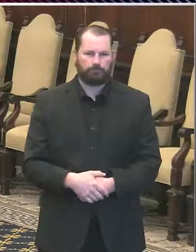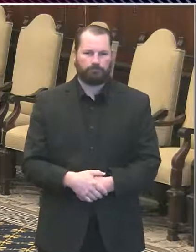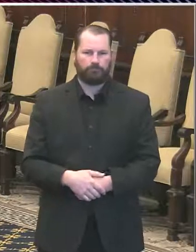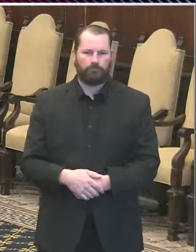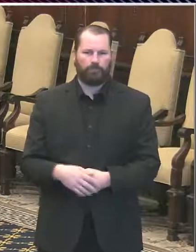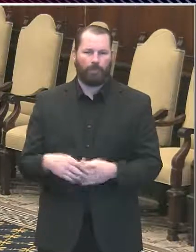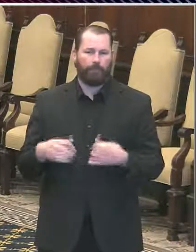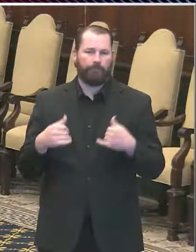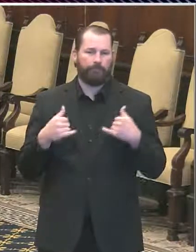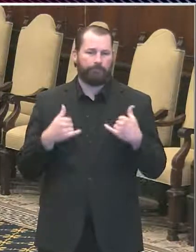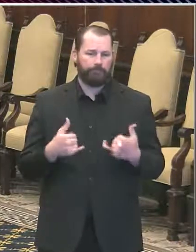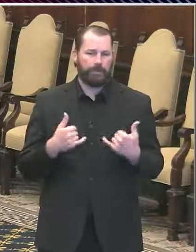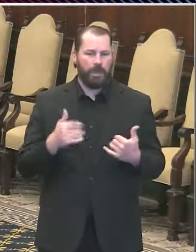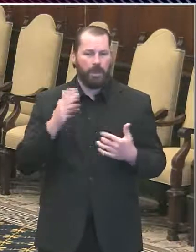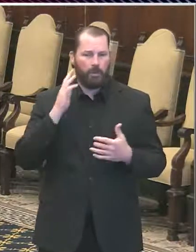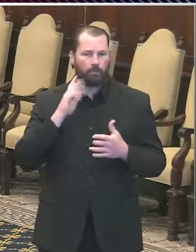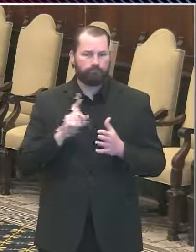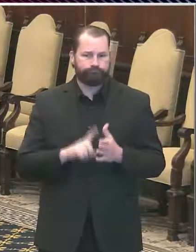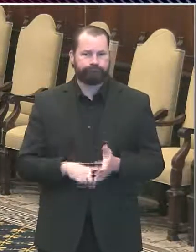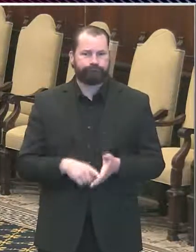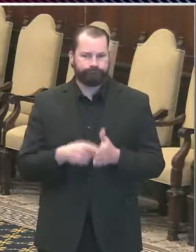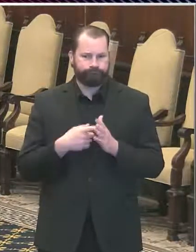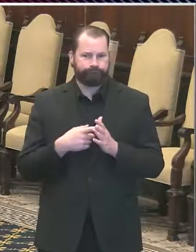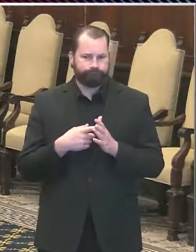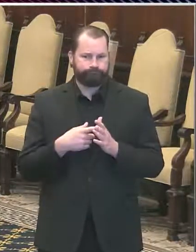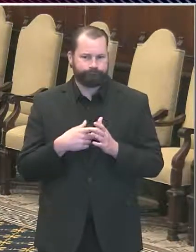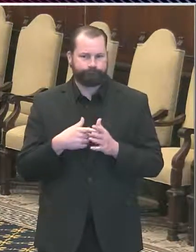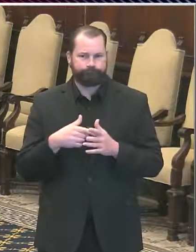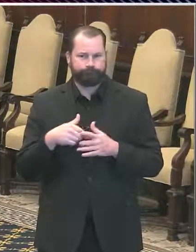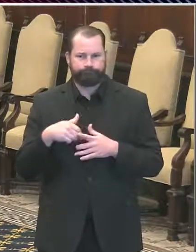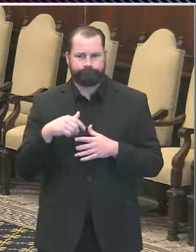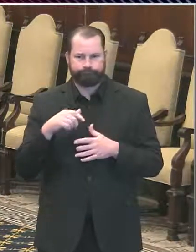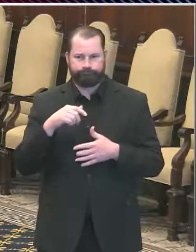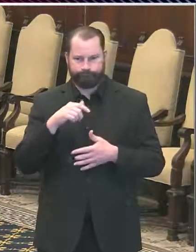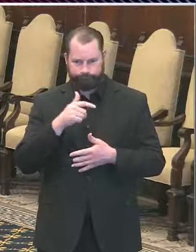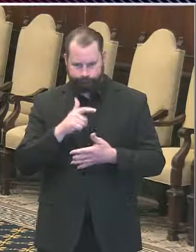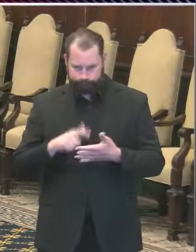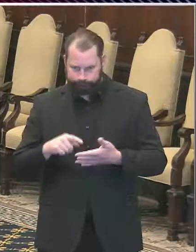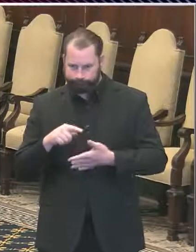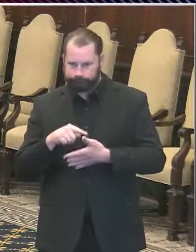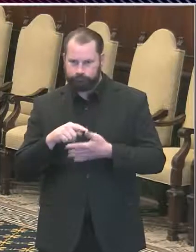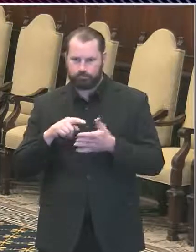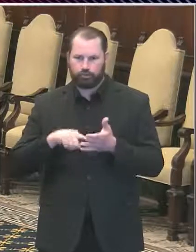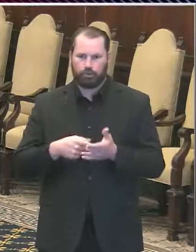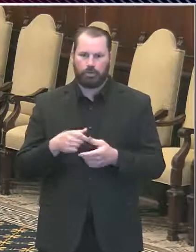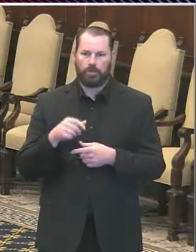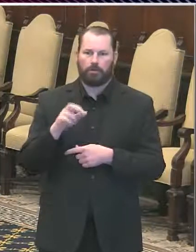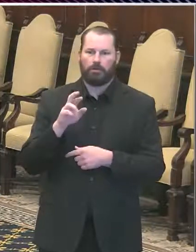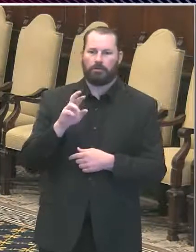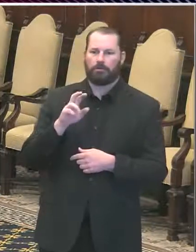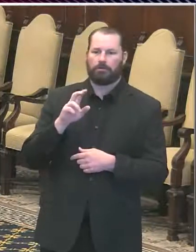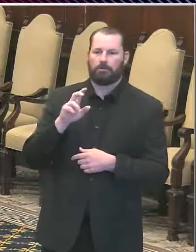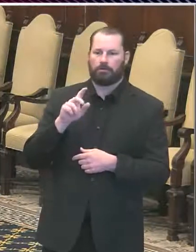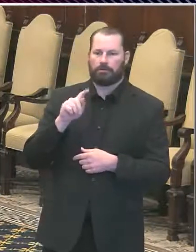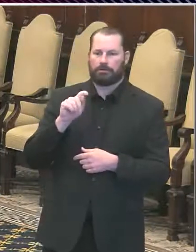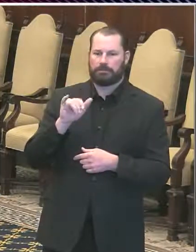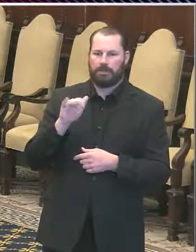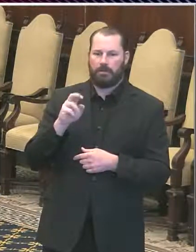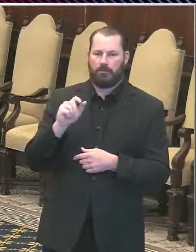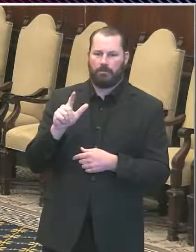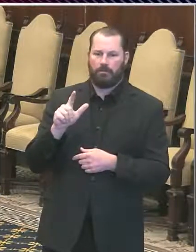begin unmuting reporters one by one to ask your questions. And we'll start with Daryl C. Murphy of WHYY.